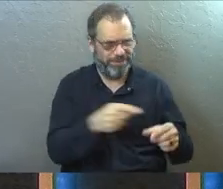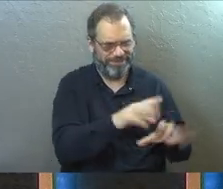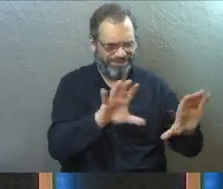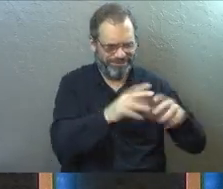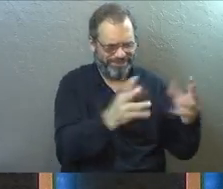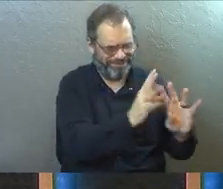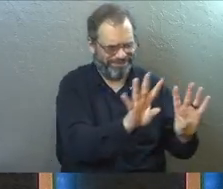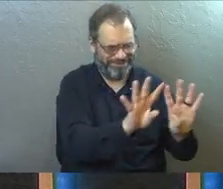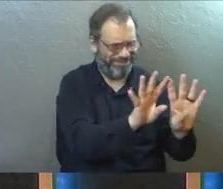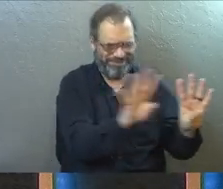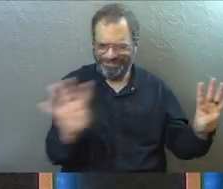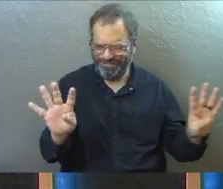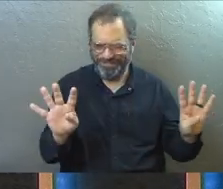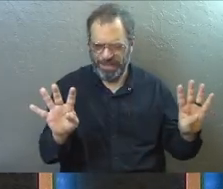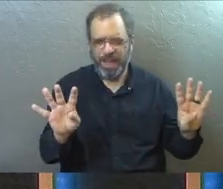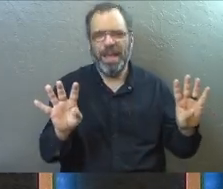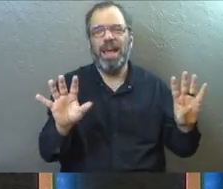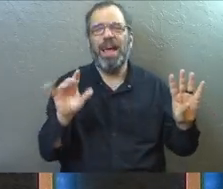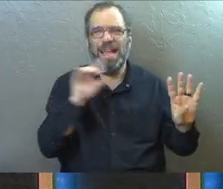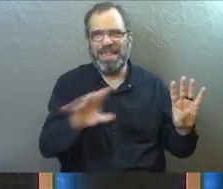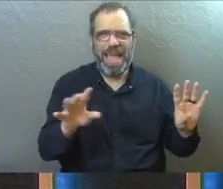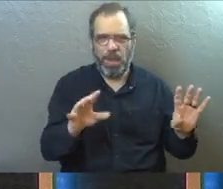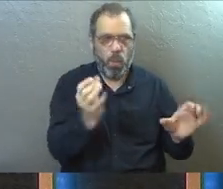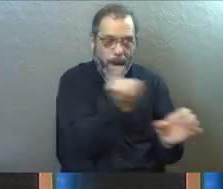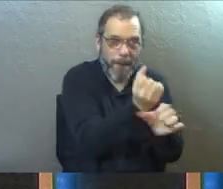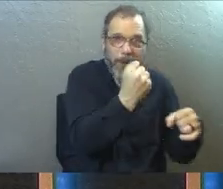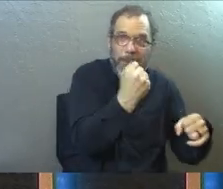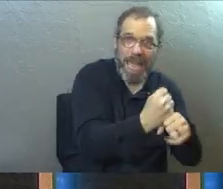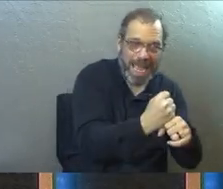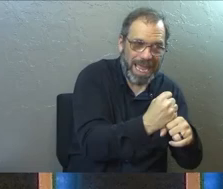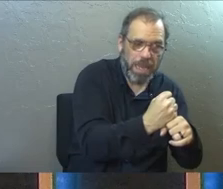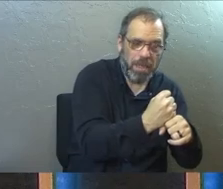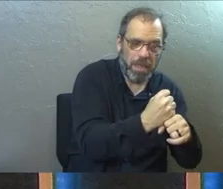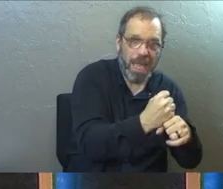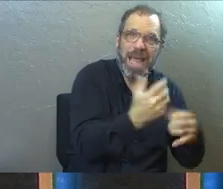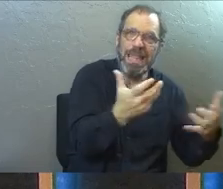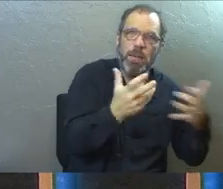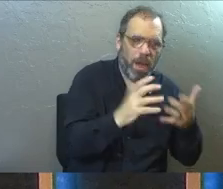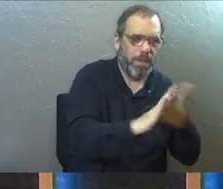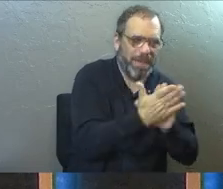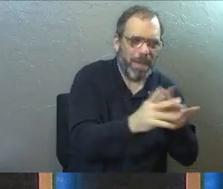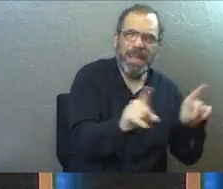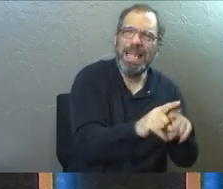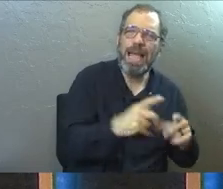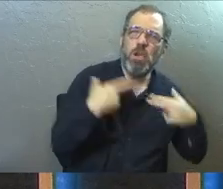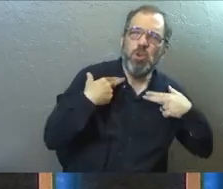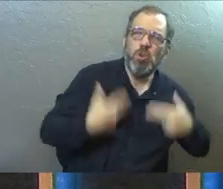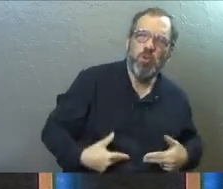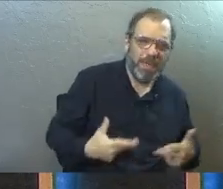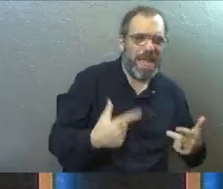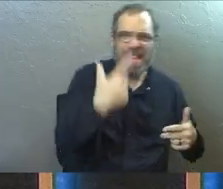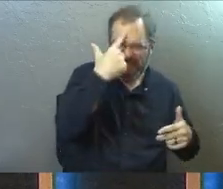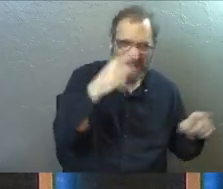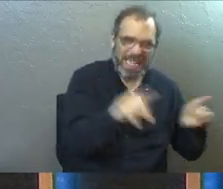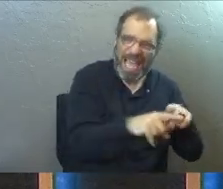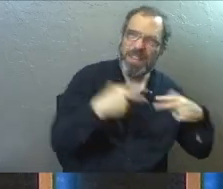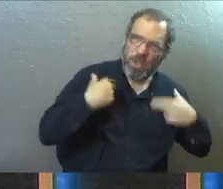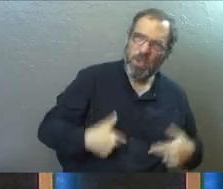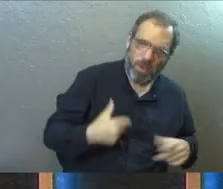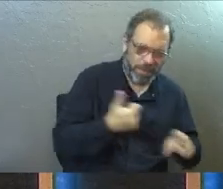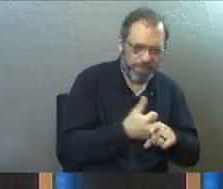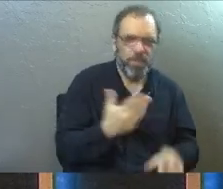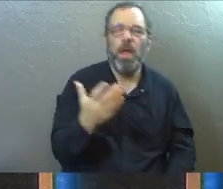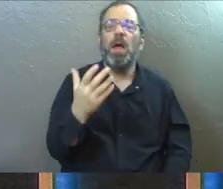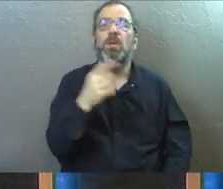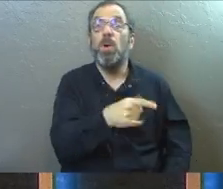androids, because they were manufactured, they want them to appear human. They want them to think that they're human. So